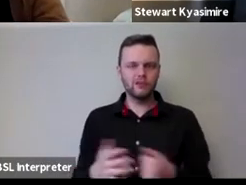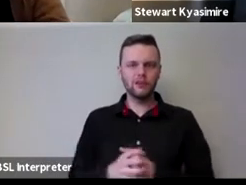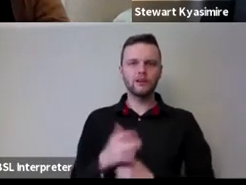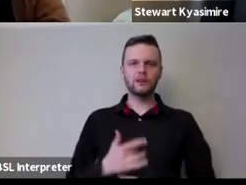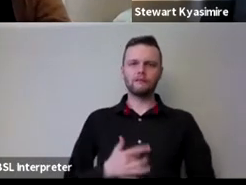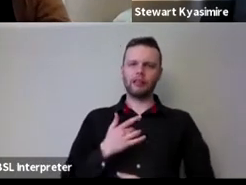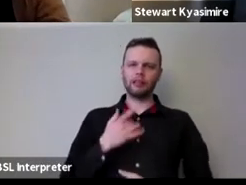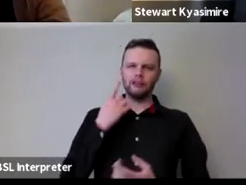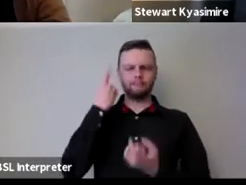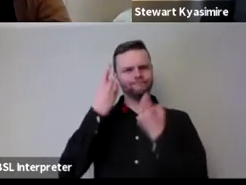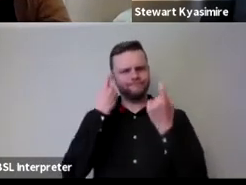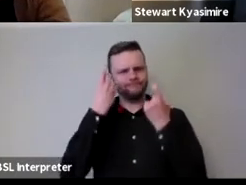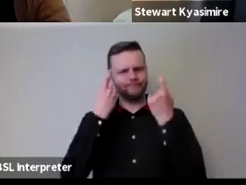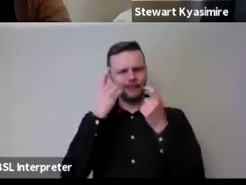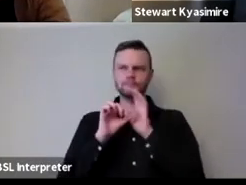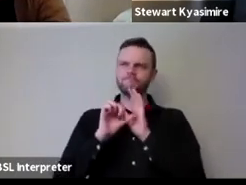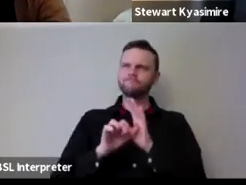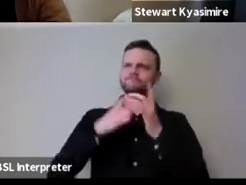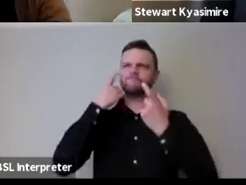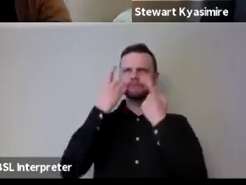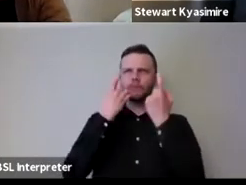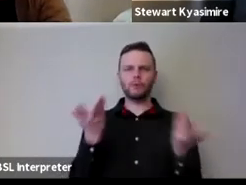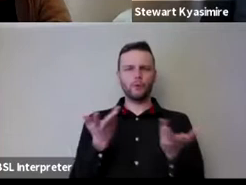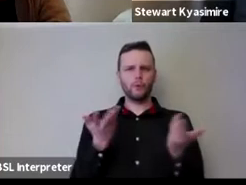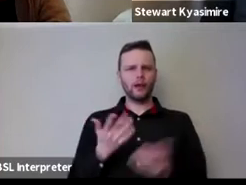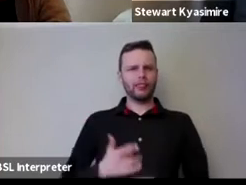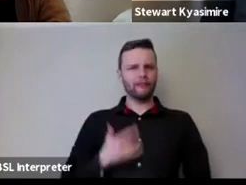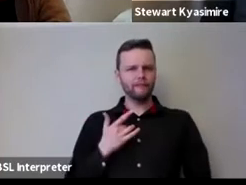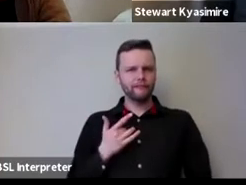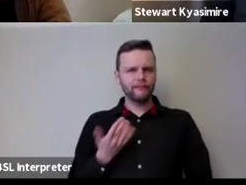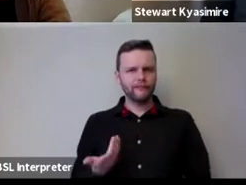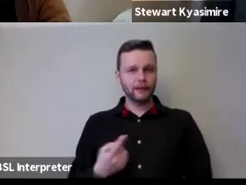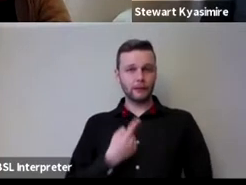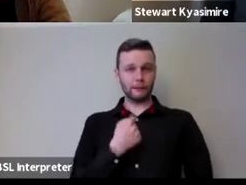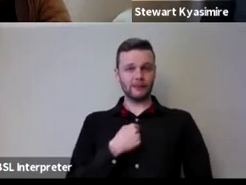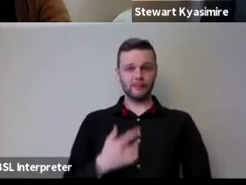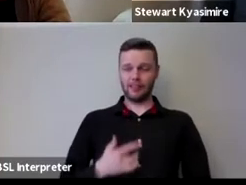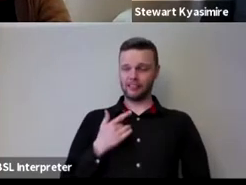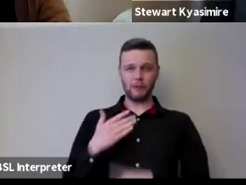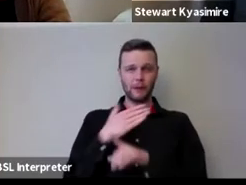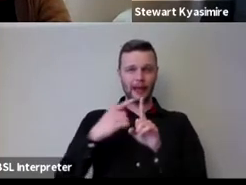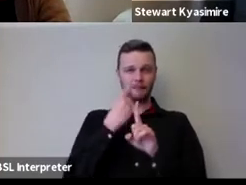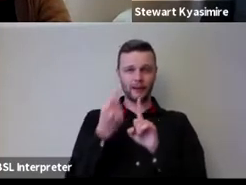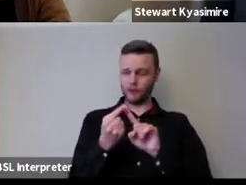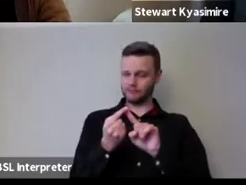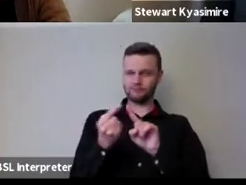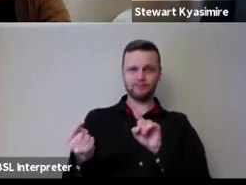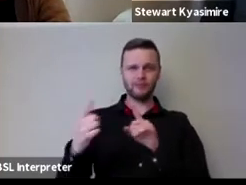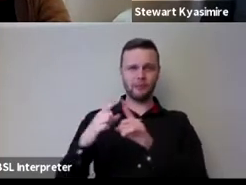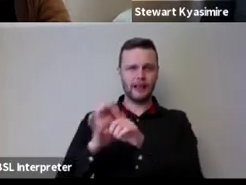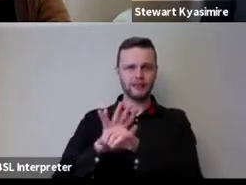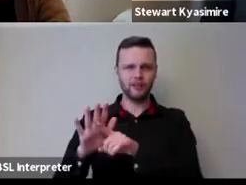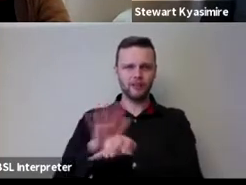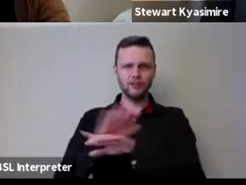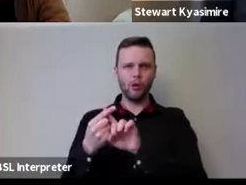think very very hard about where I live and I only live half an hour south of Edinburgh so I'm not in the sticks um